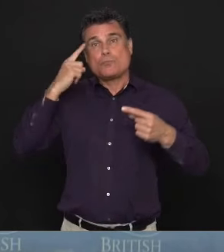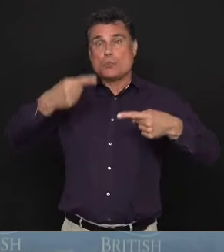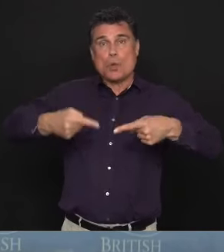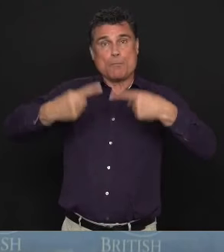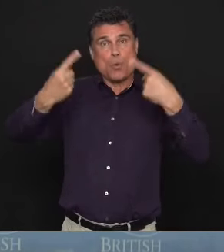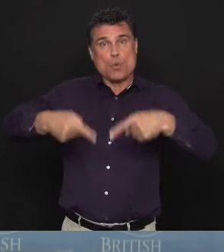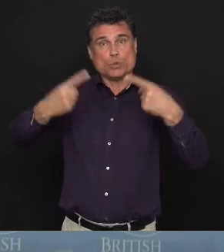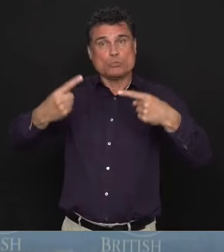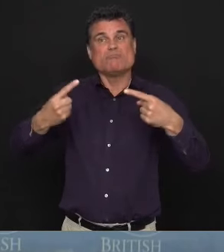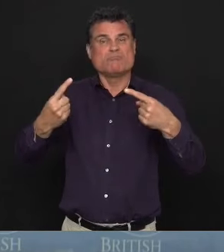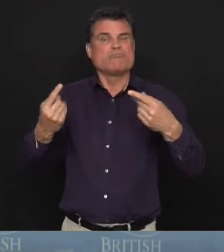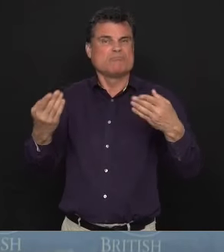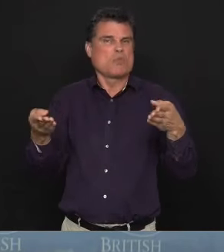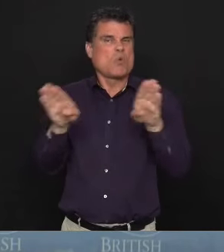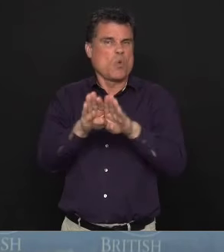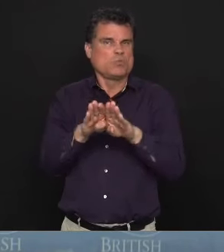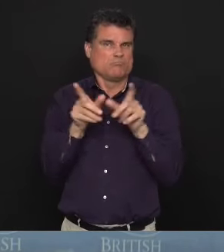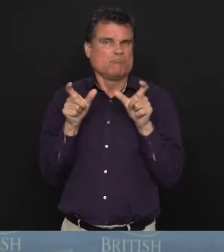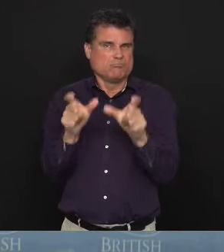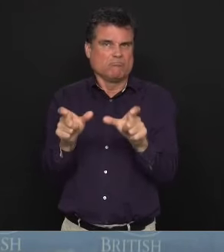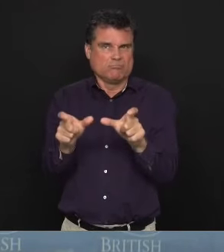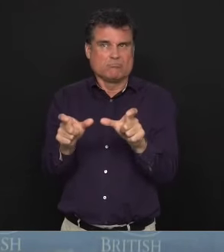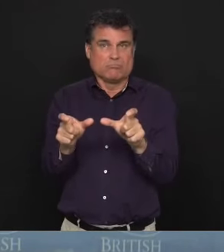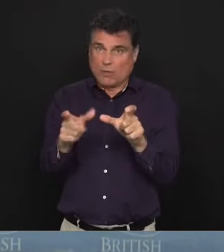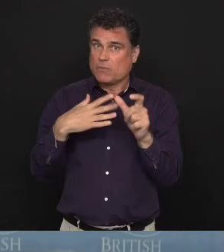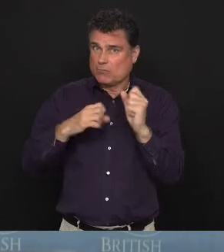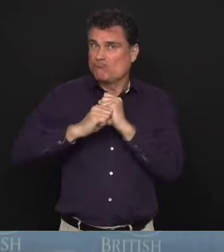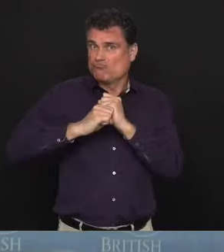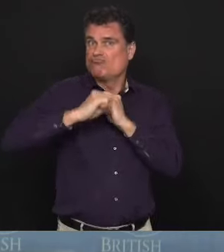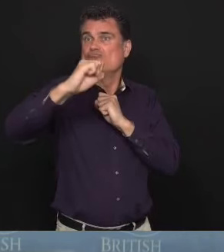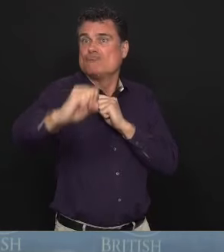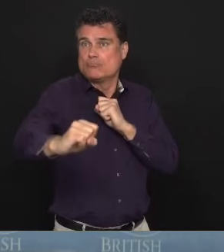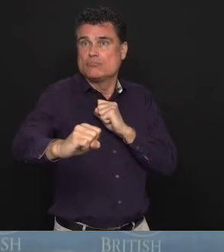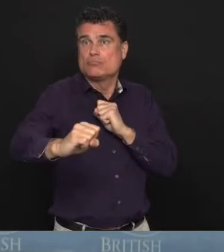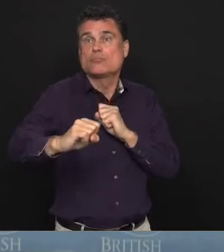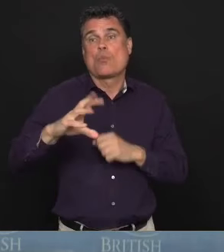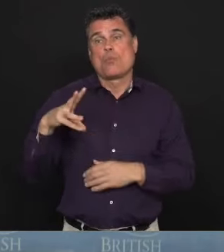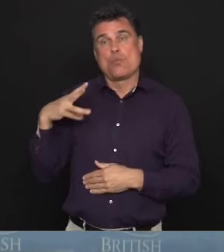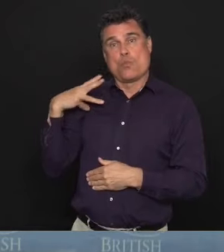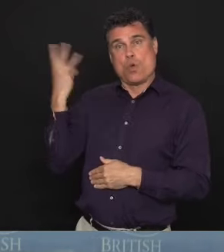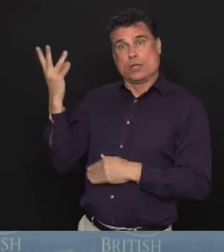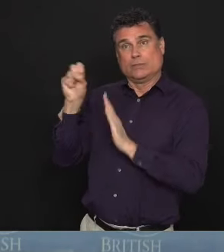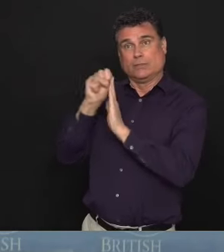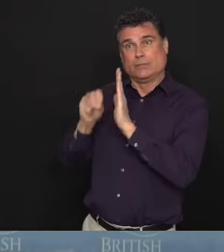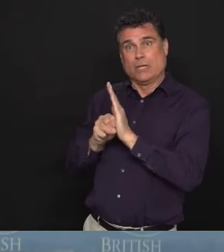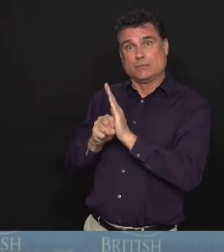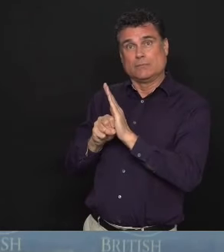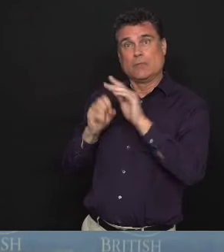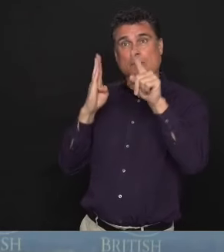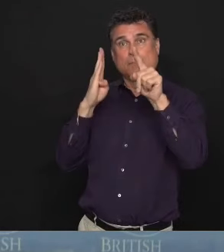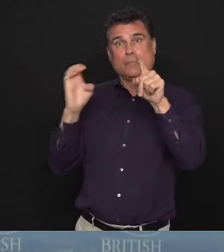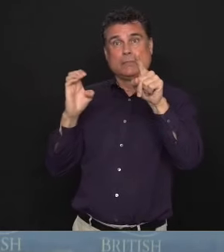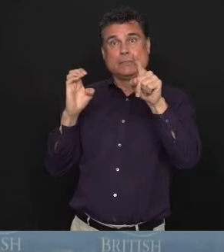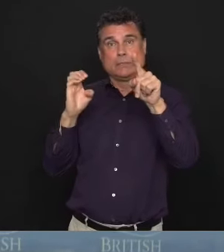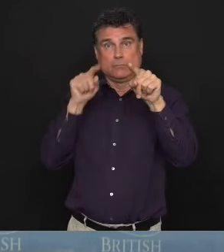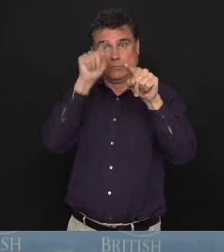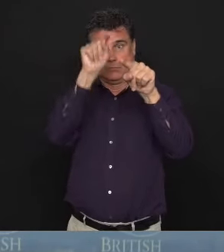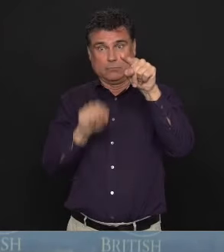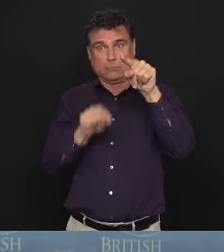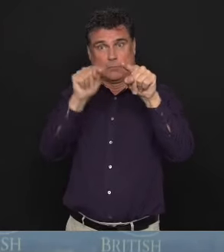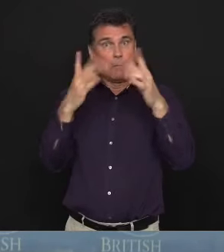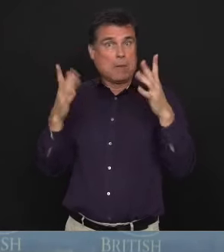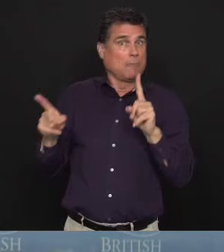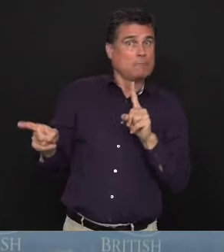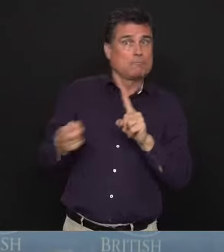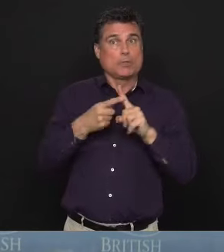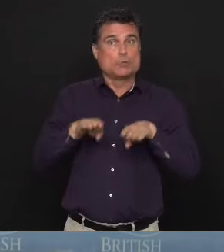closed? There's been a potential mention that the Washington State, B.C. border could open up first. And what type of contact have